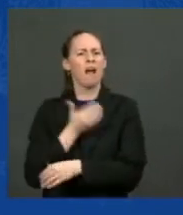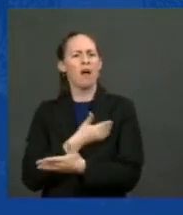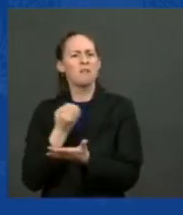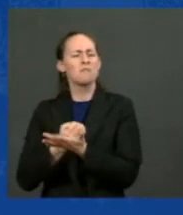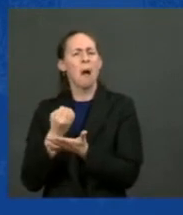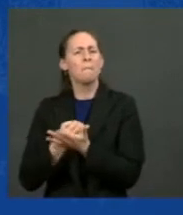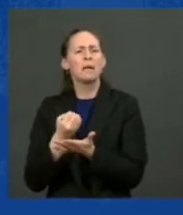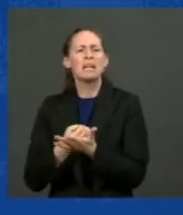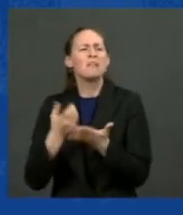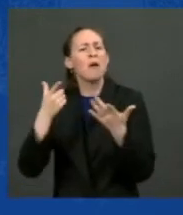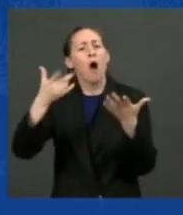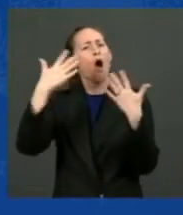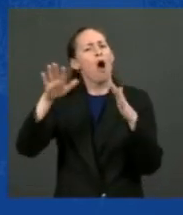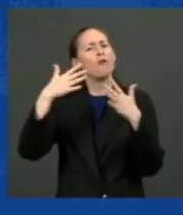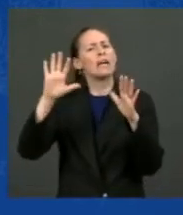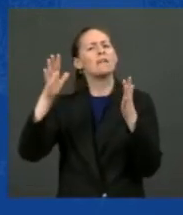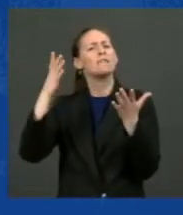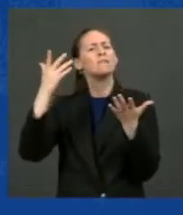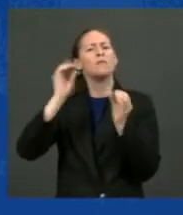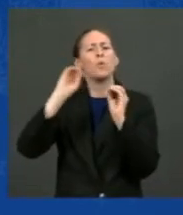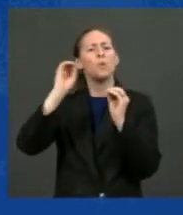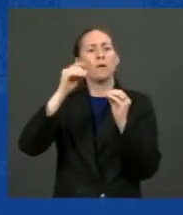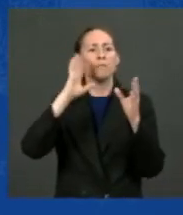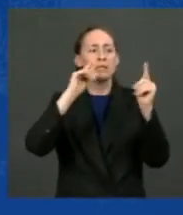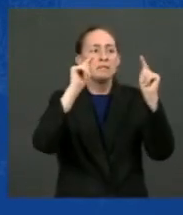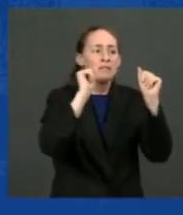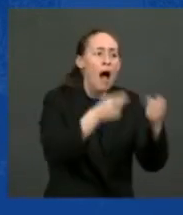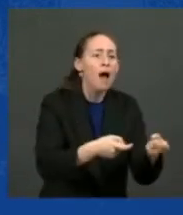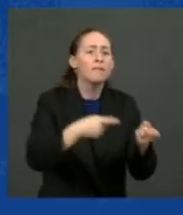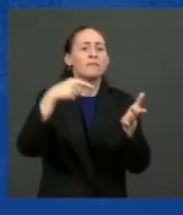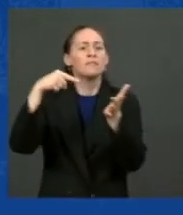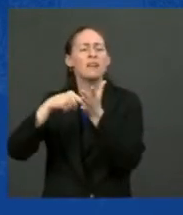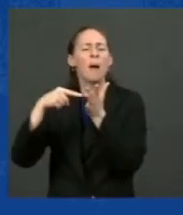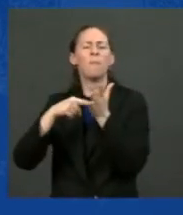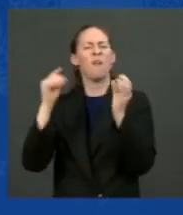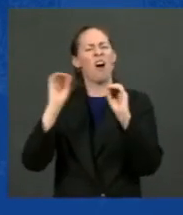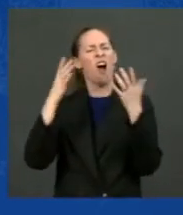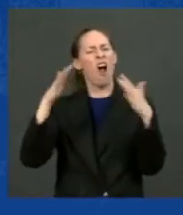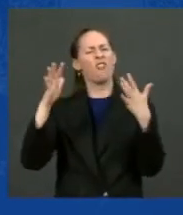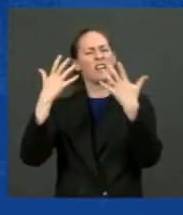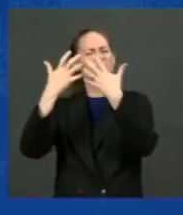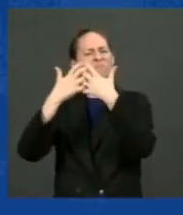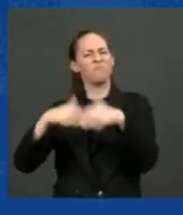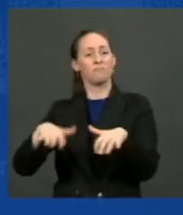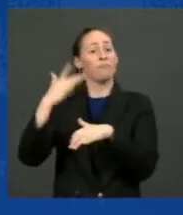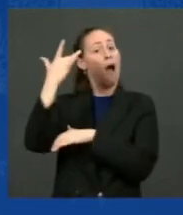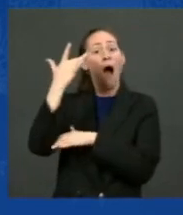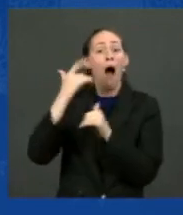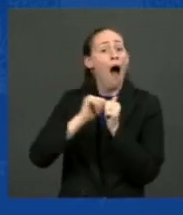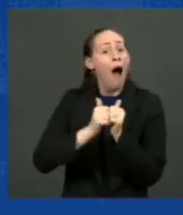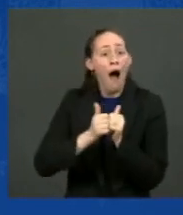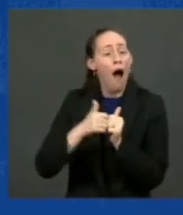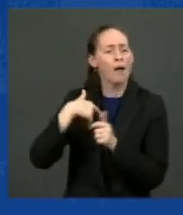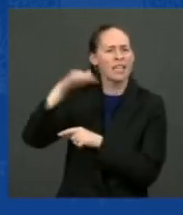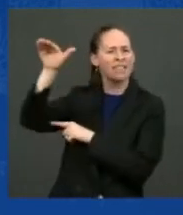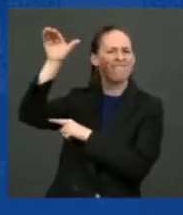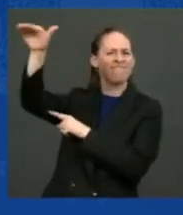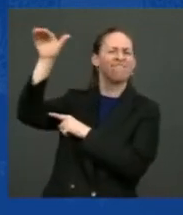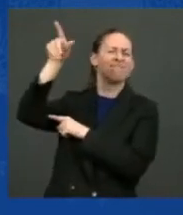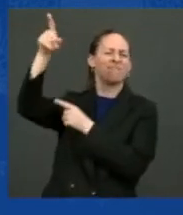And they don't increase the debt because they're paid for by asking the very wealthy to begin their pay their fair share.